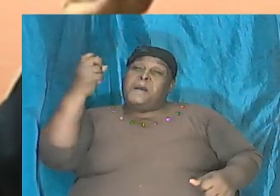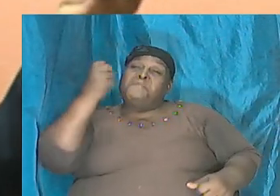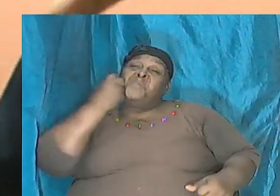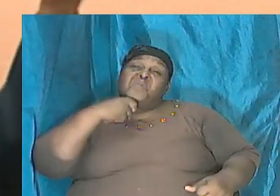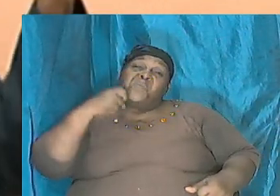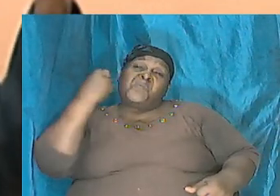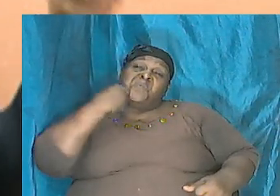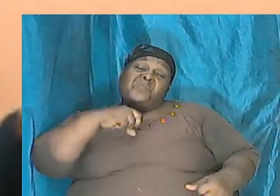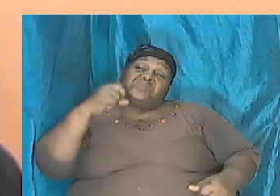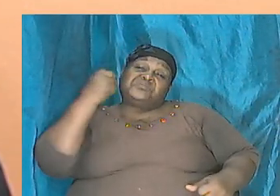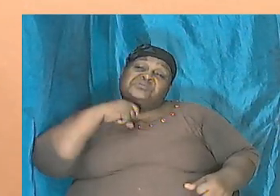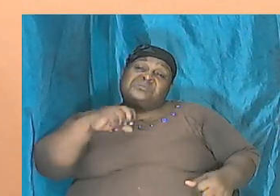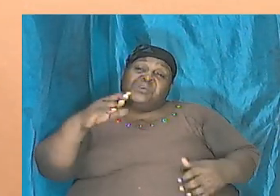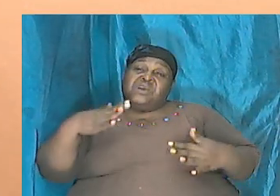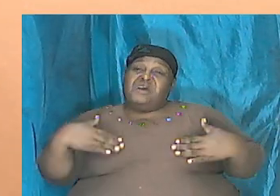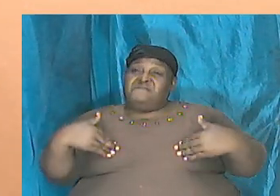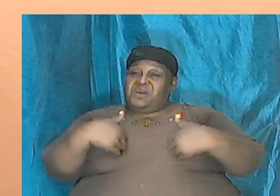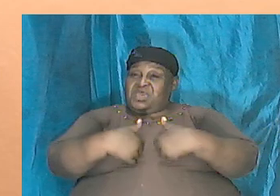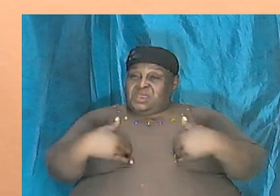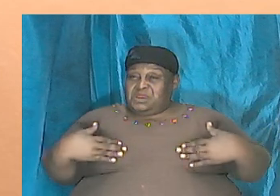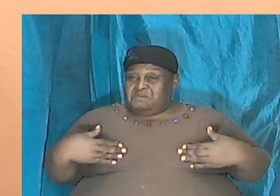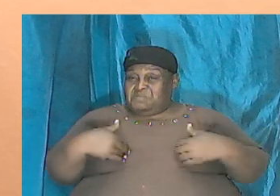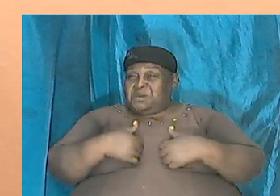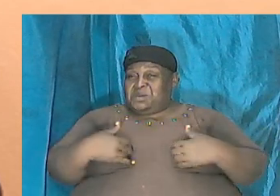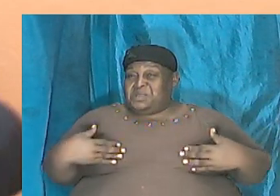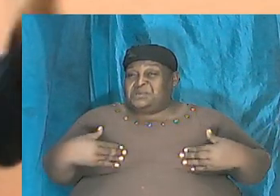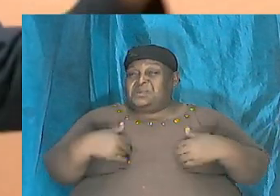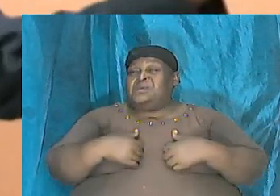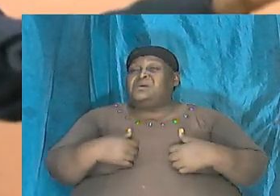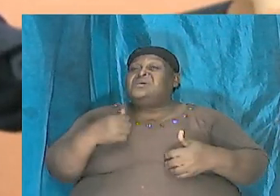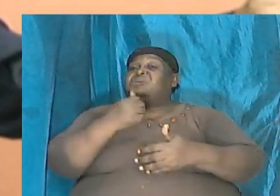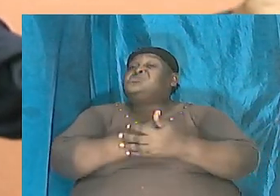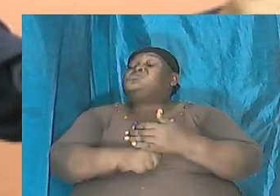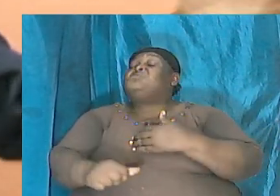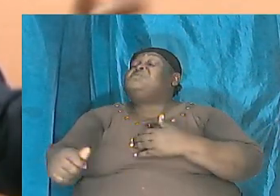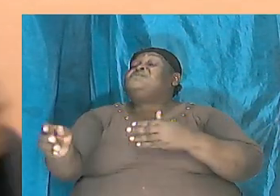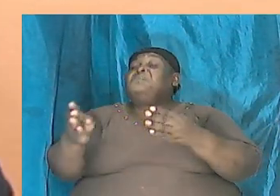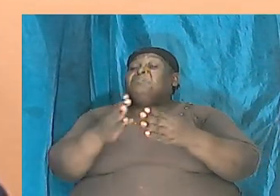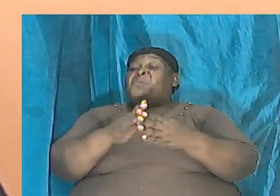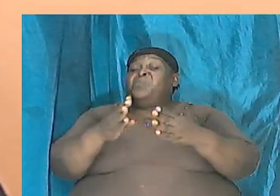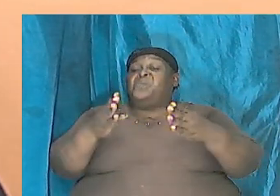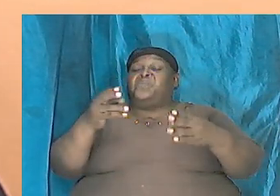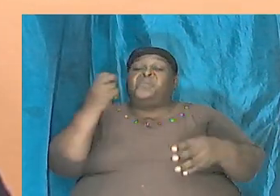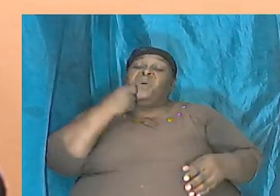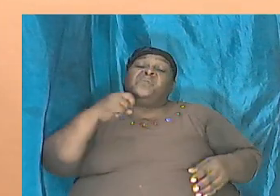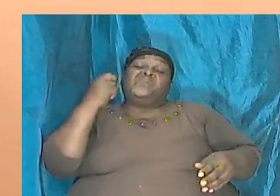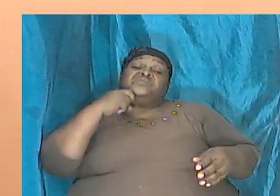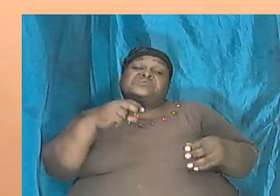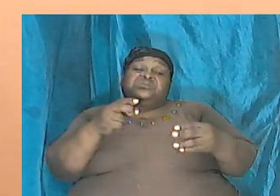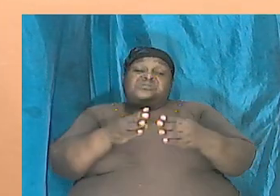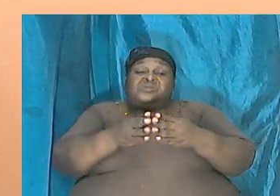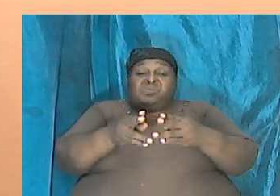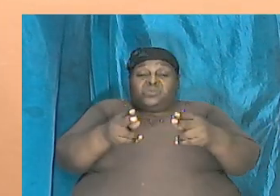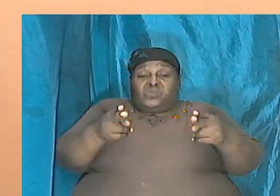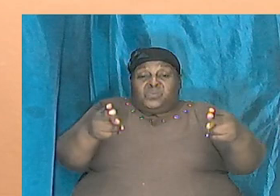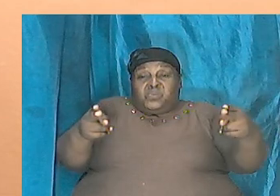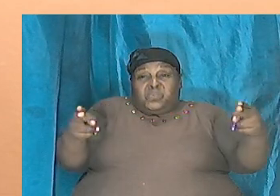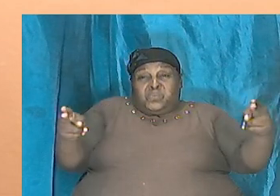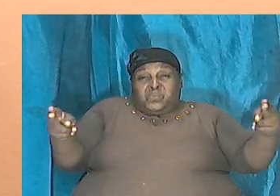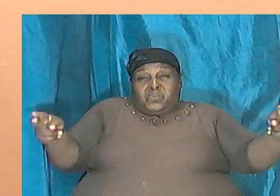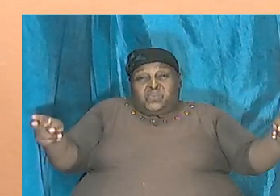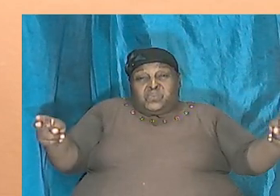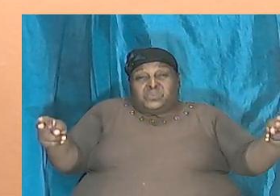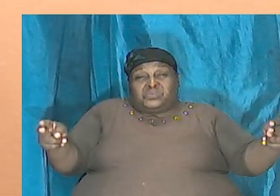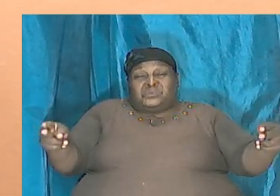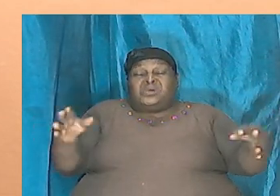of animals' past. And some of these bones are huge so that based on what they